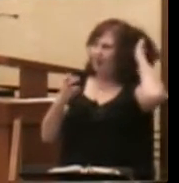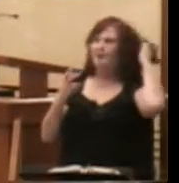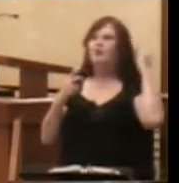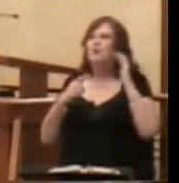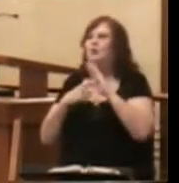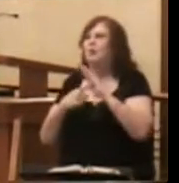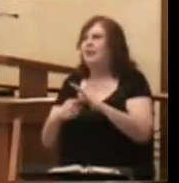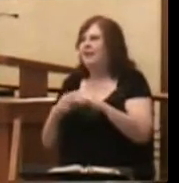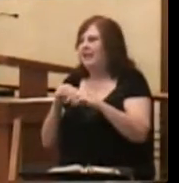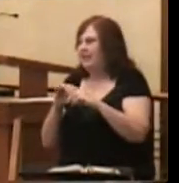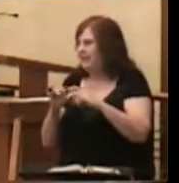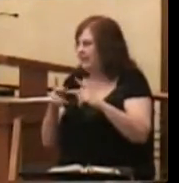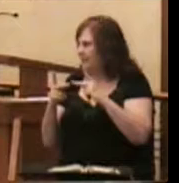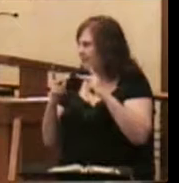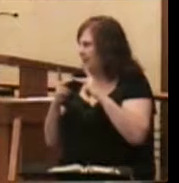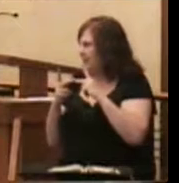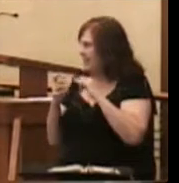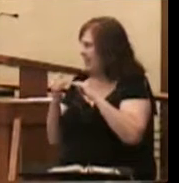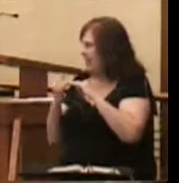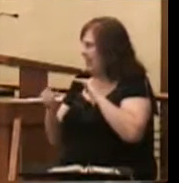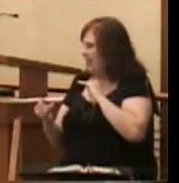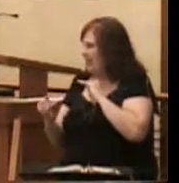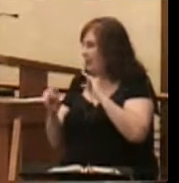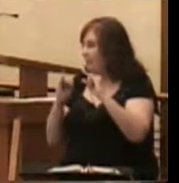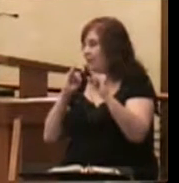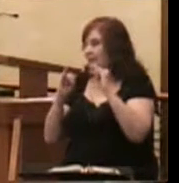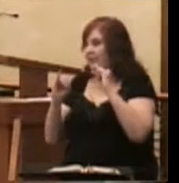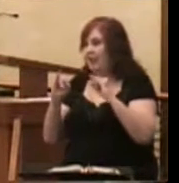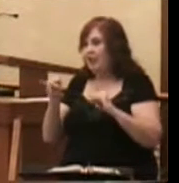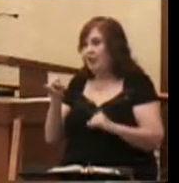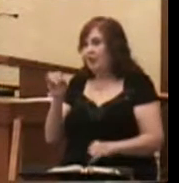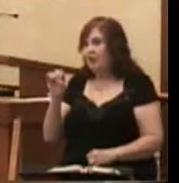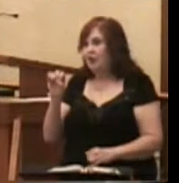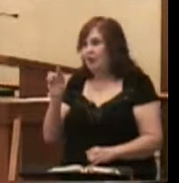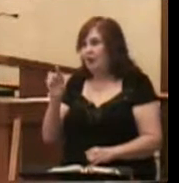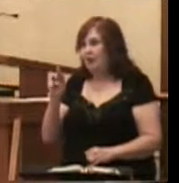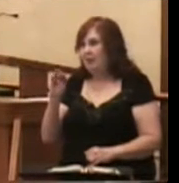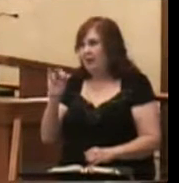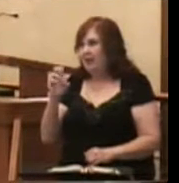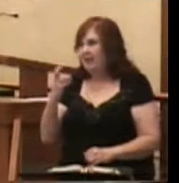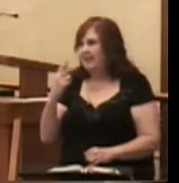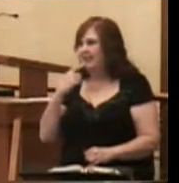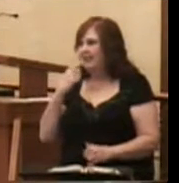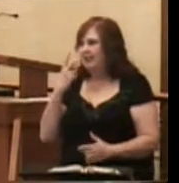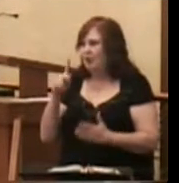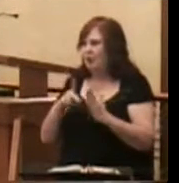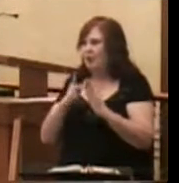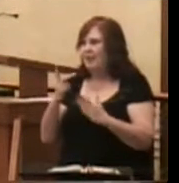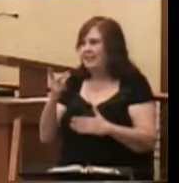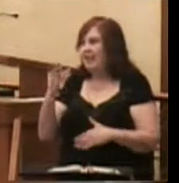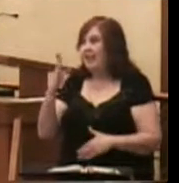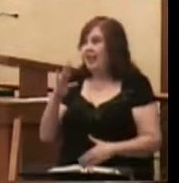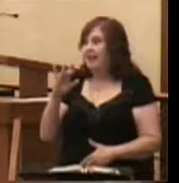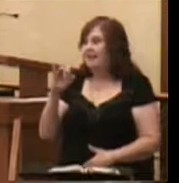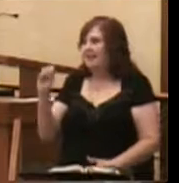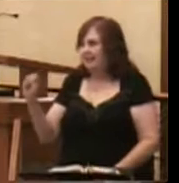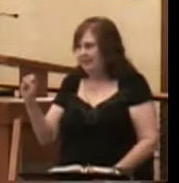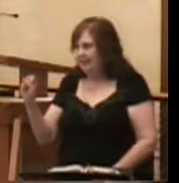play in this place. At the end of the interview, Jeremiah says twice, God is,